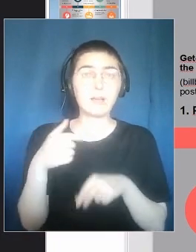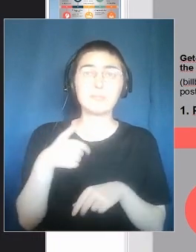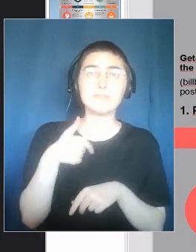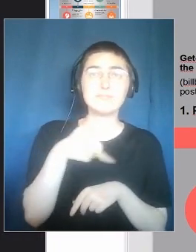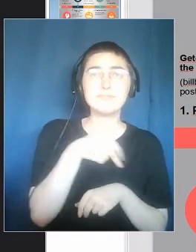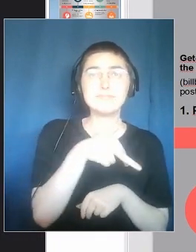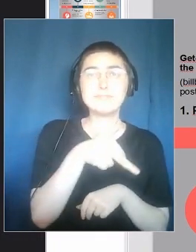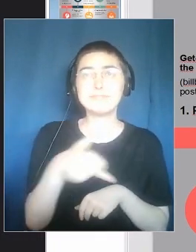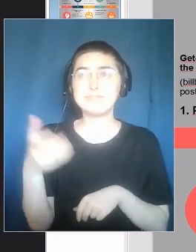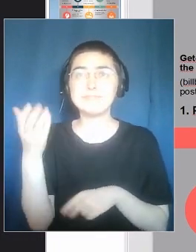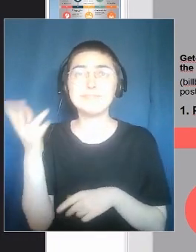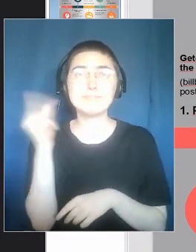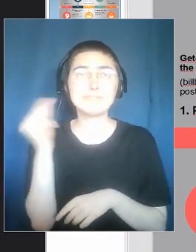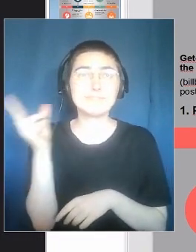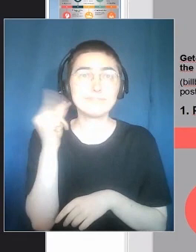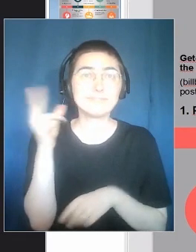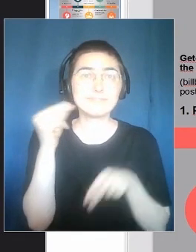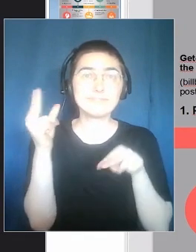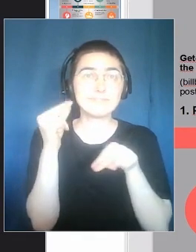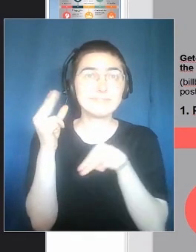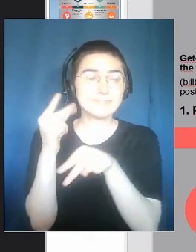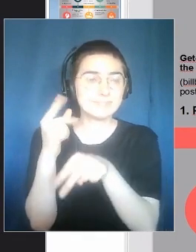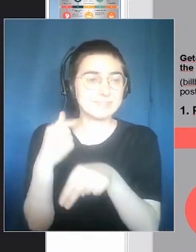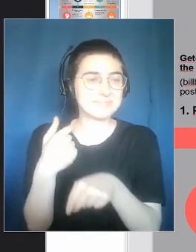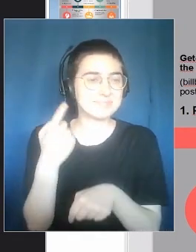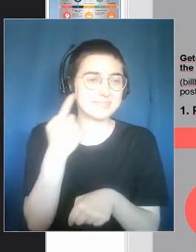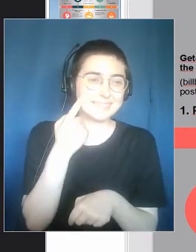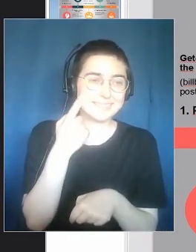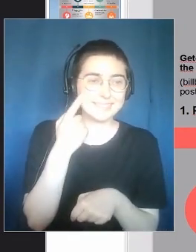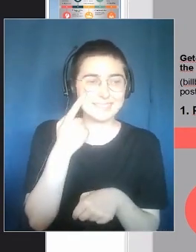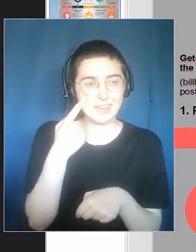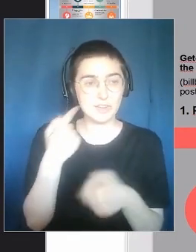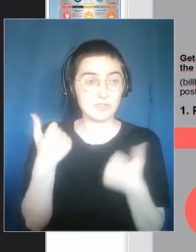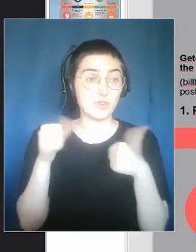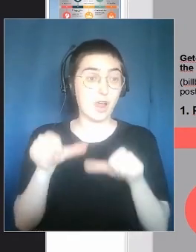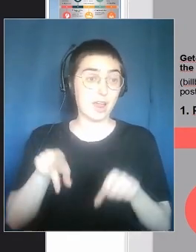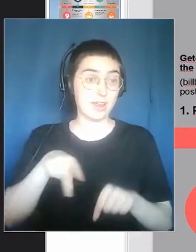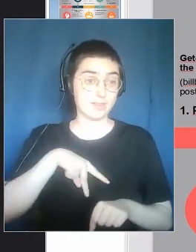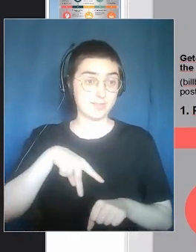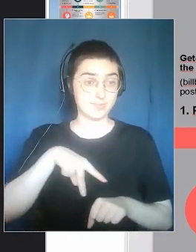we use these devices too.